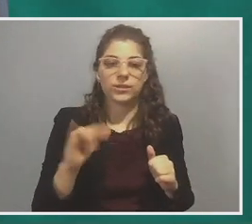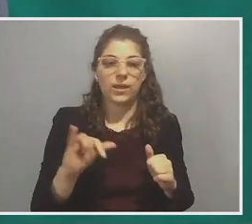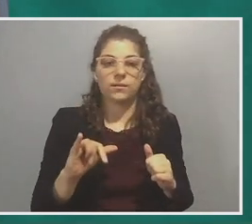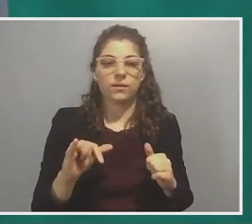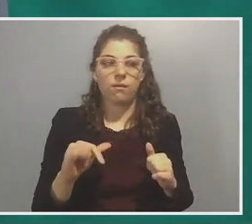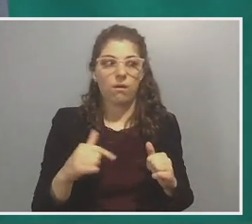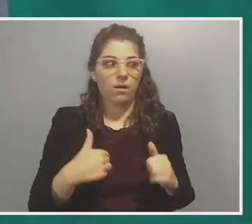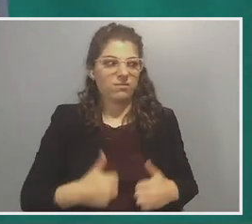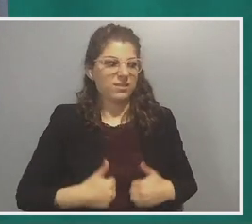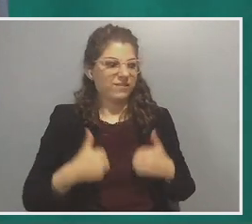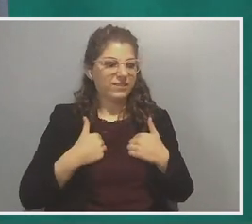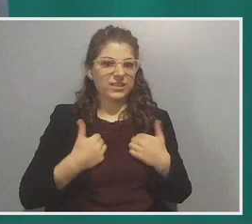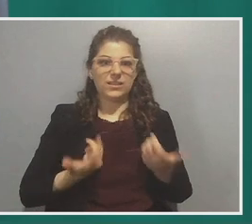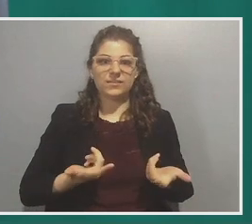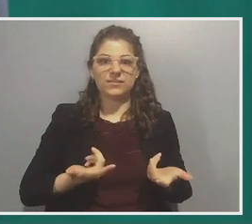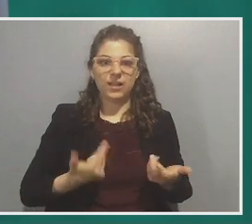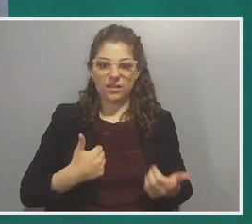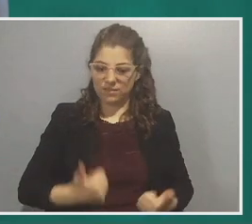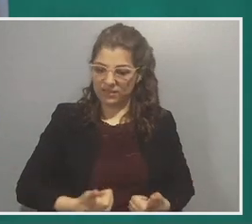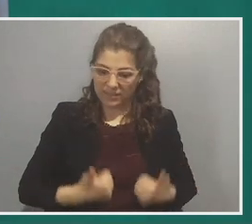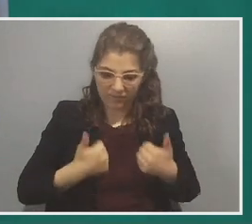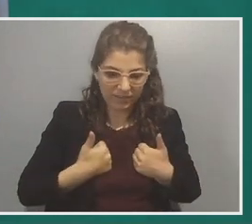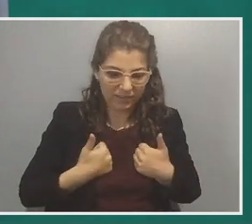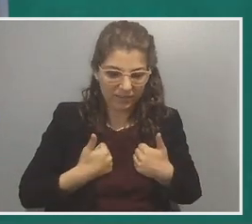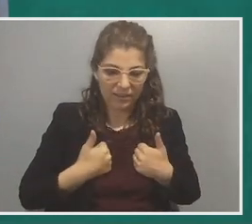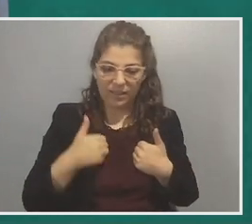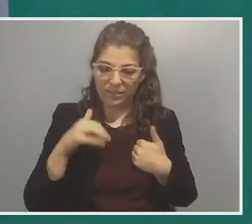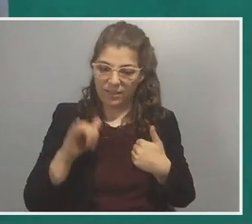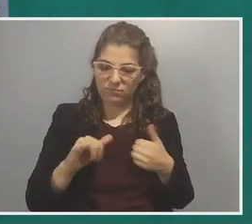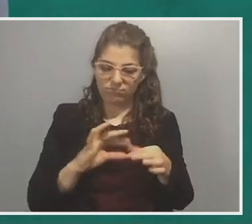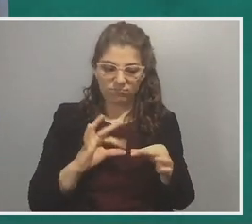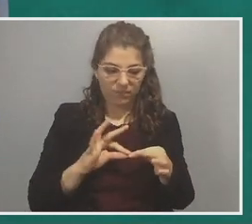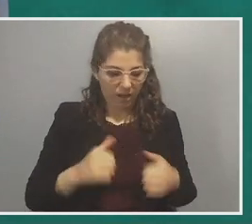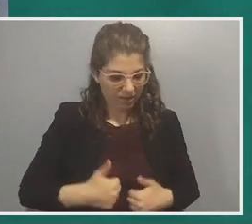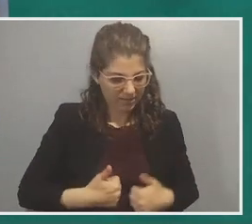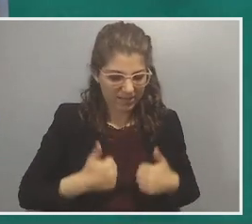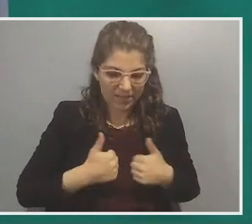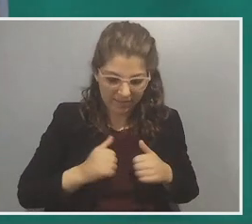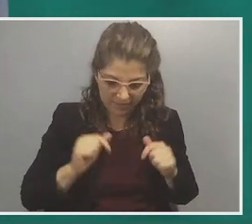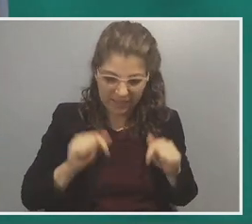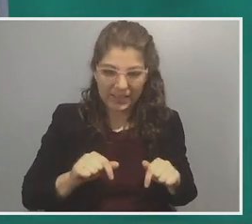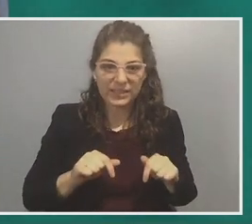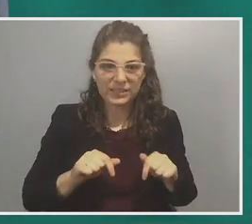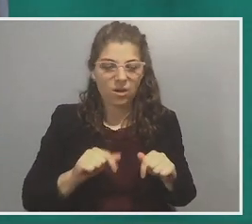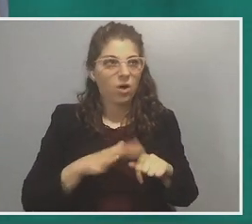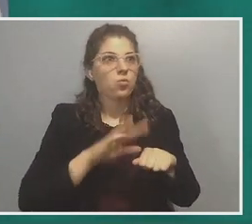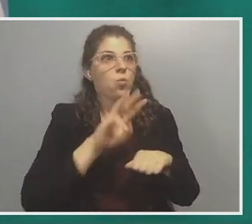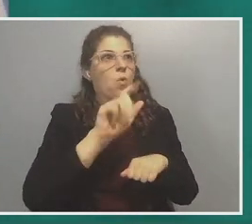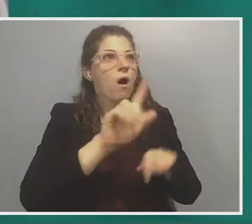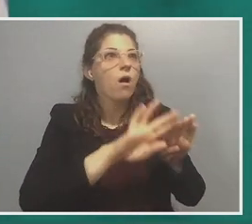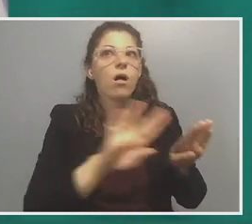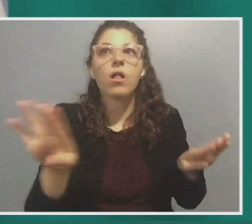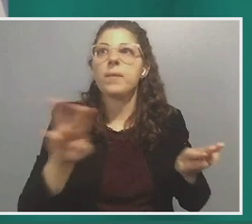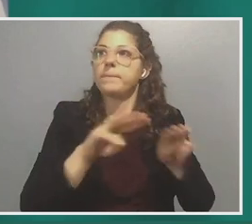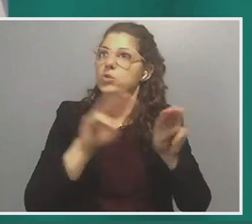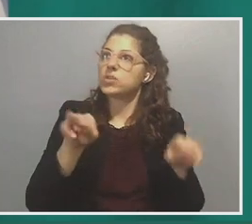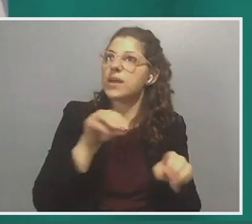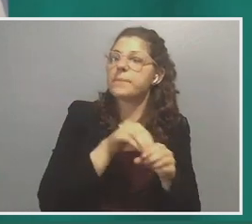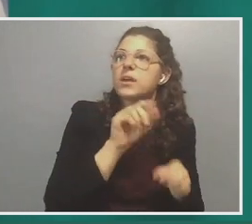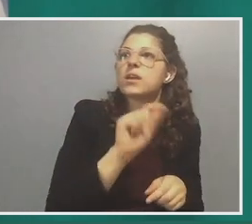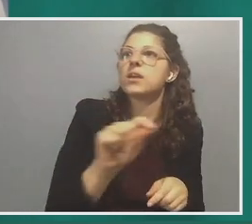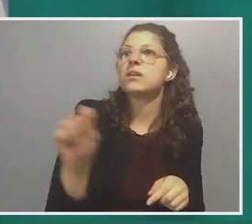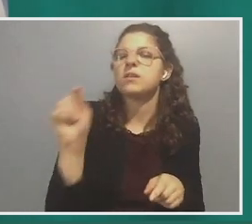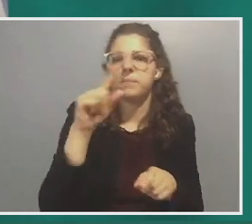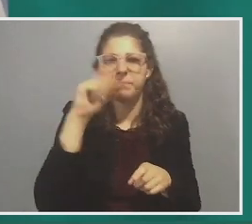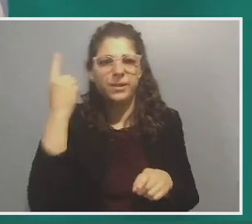lived it. I lived it. And that was the refrain. She kept saying, I lived it. Like the things we've seen on the wall, the things in these exhibits, the things in these black and white photos,